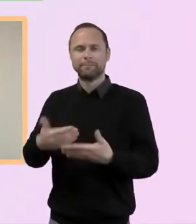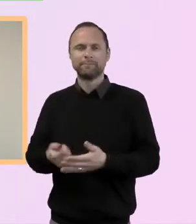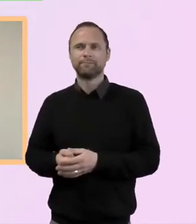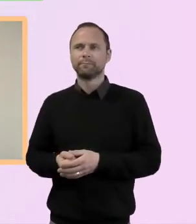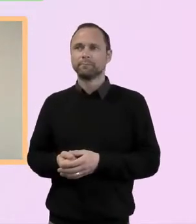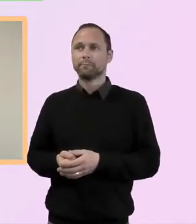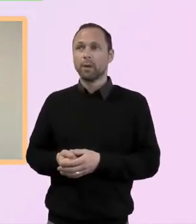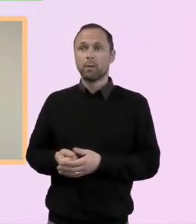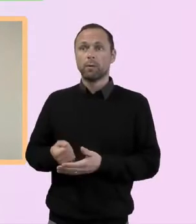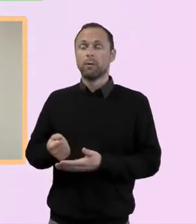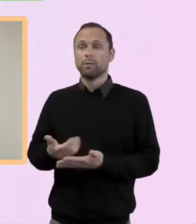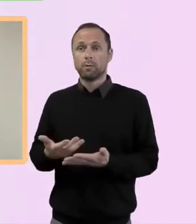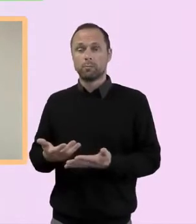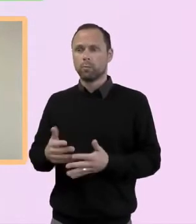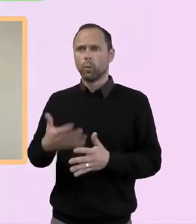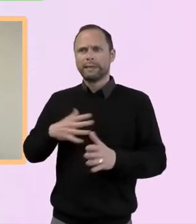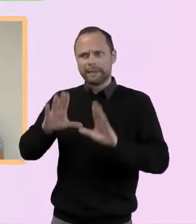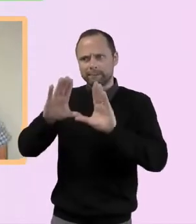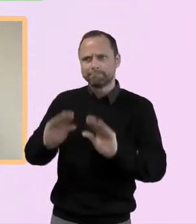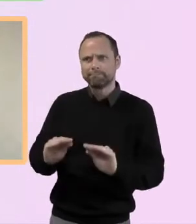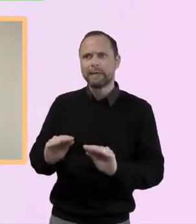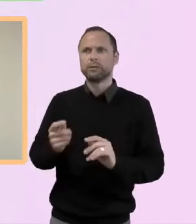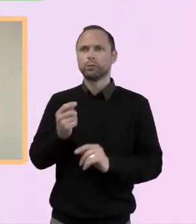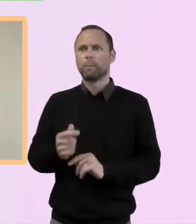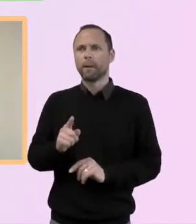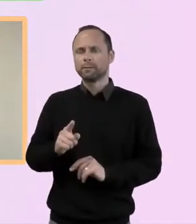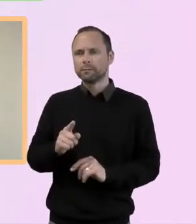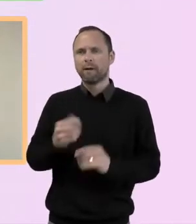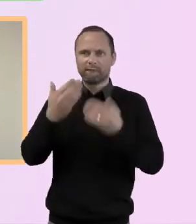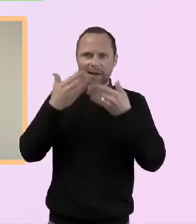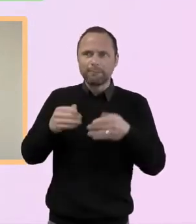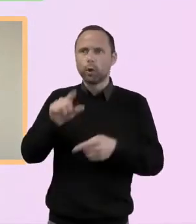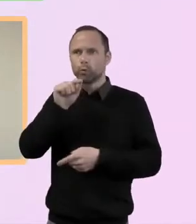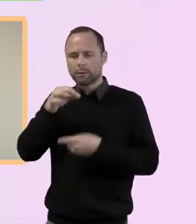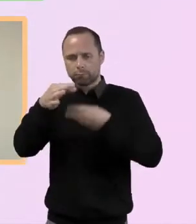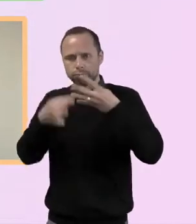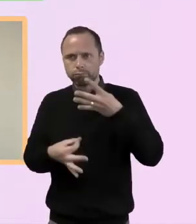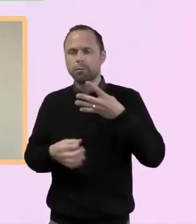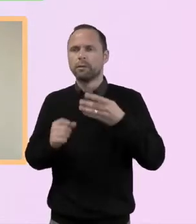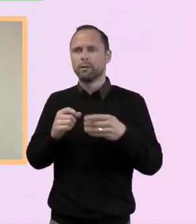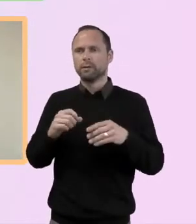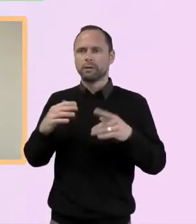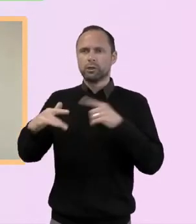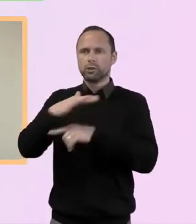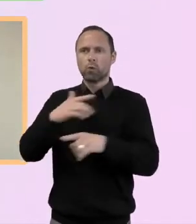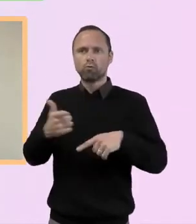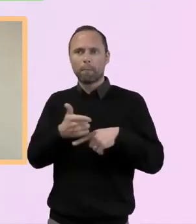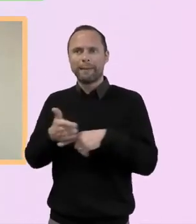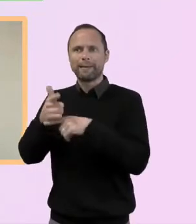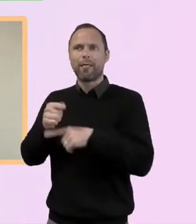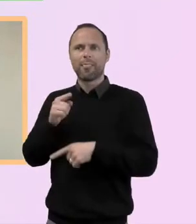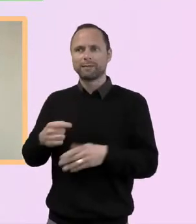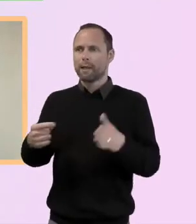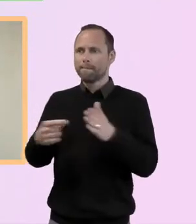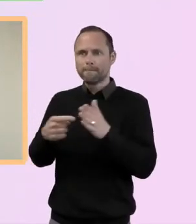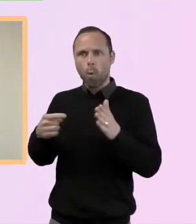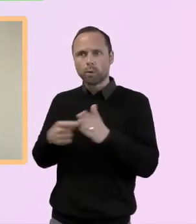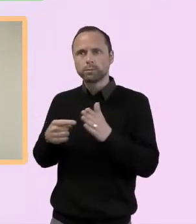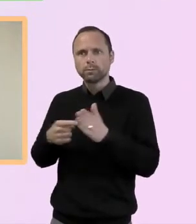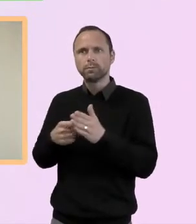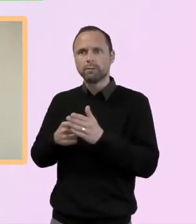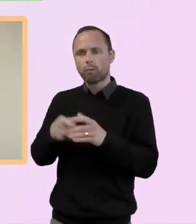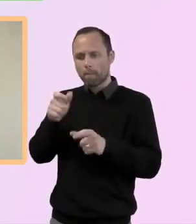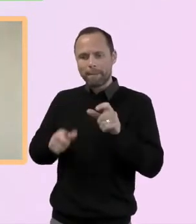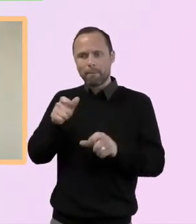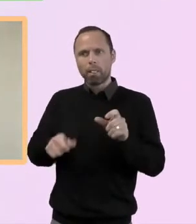I think social media actually is a place as well. we're talking about places, it is a place that people inhabit. And so